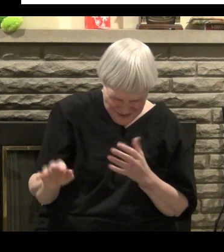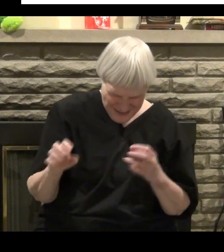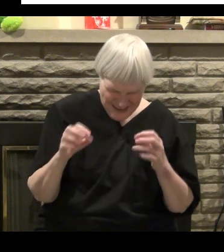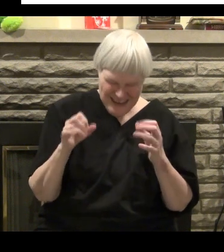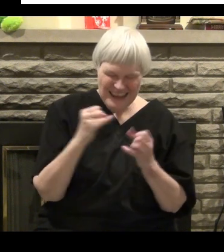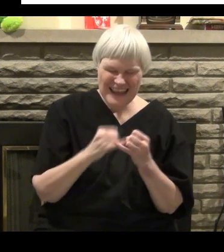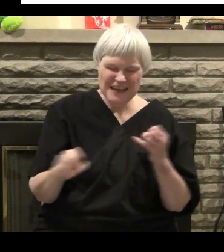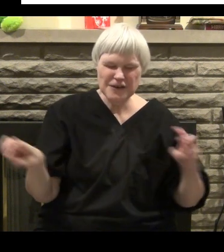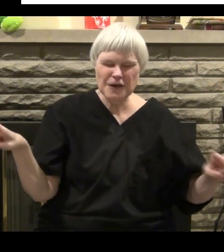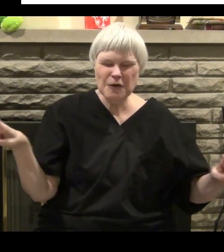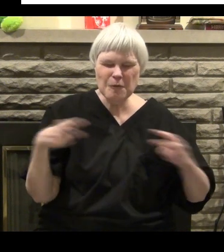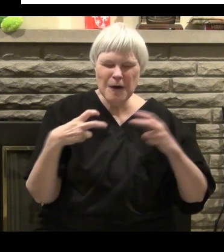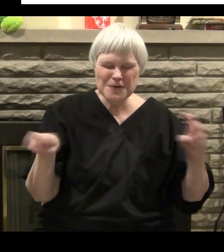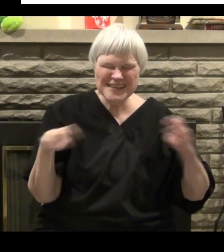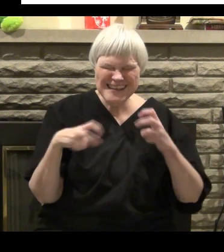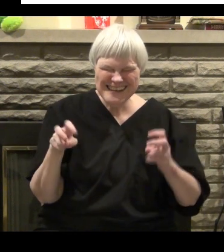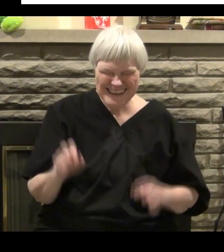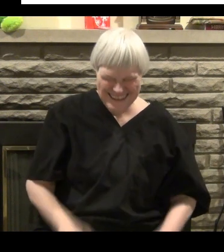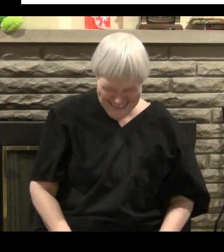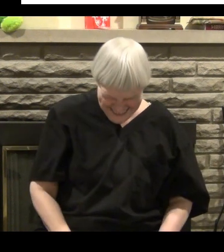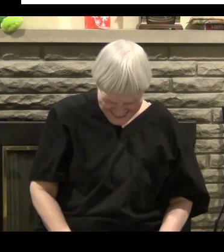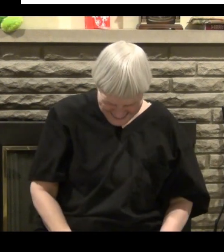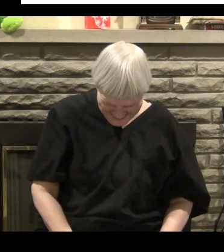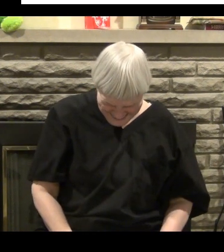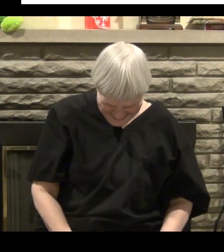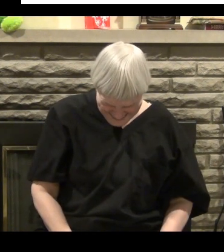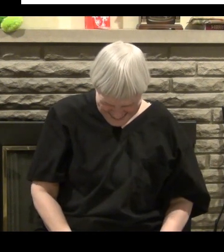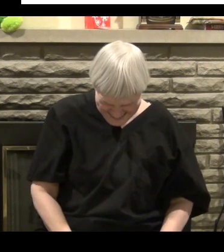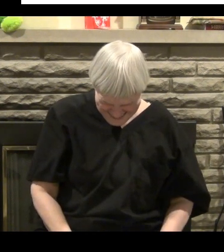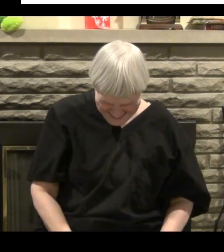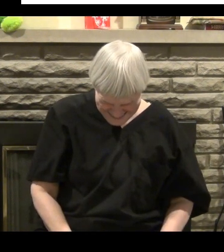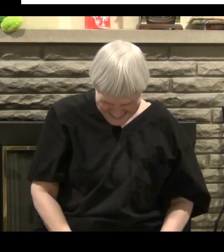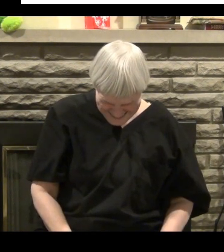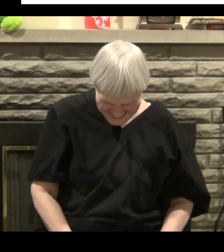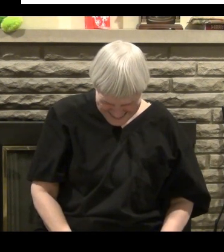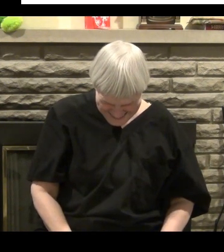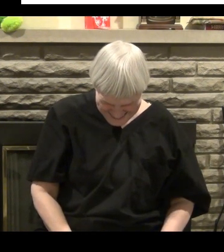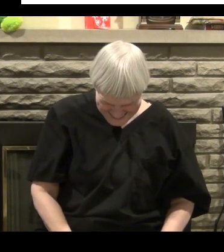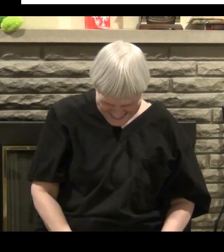sentiments of devotion and reverence. Blah blah blah blah.